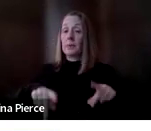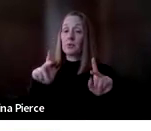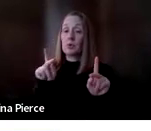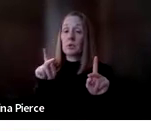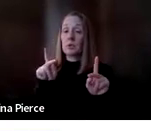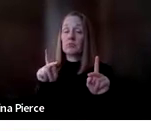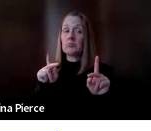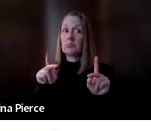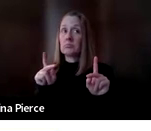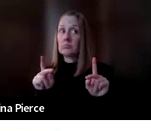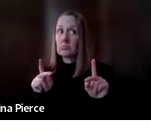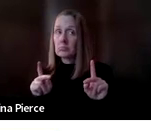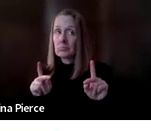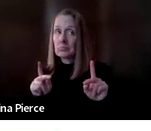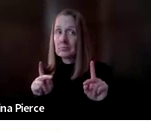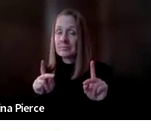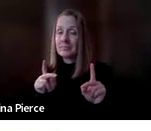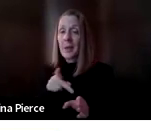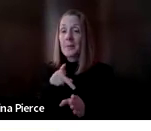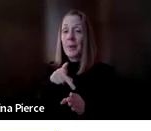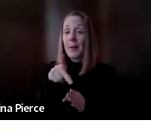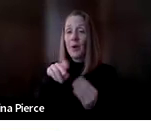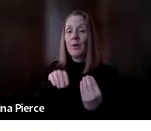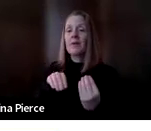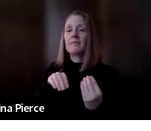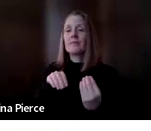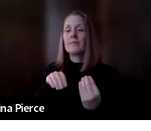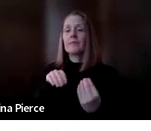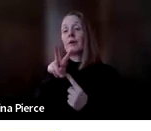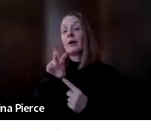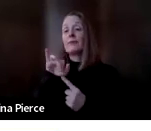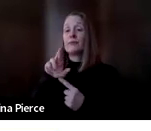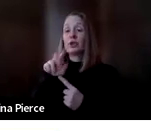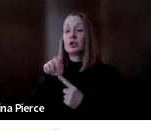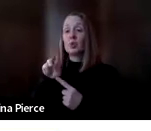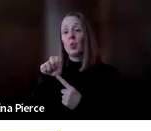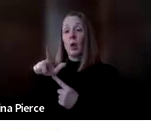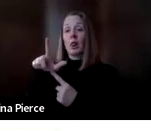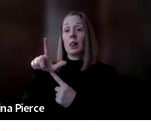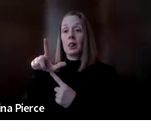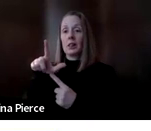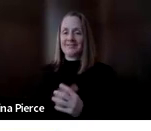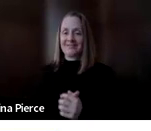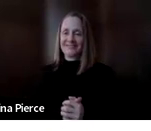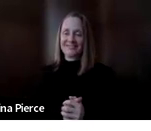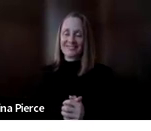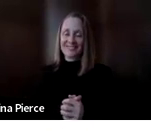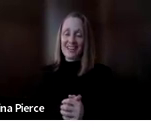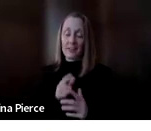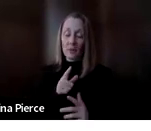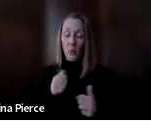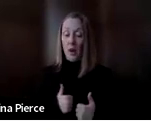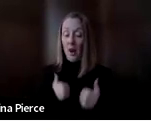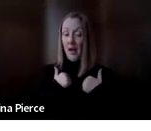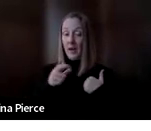primarily virtual. Let's get that word correct. I apologize. Those are live where you can interact